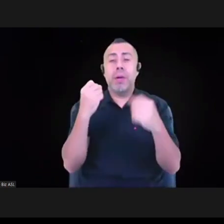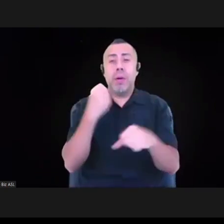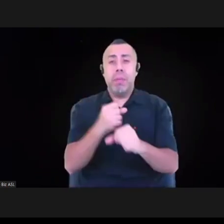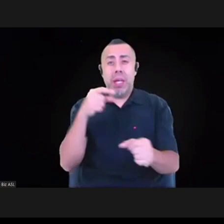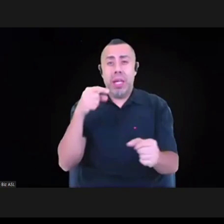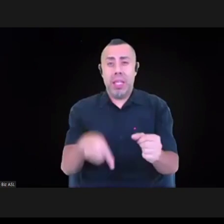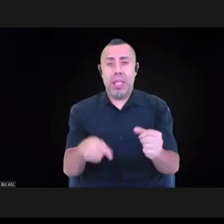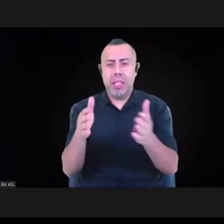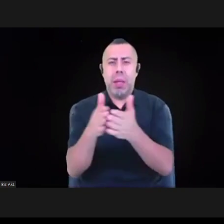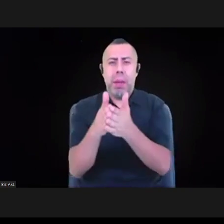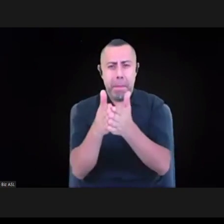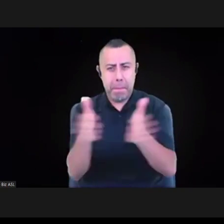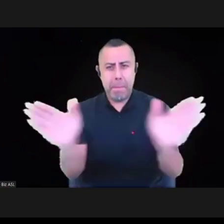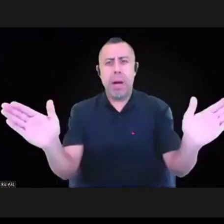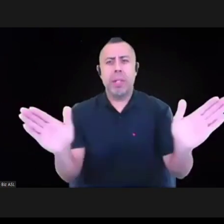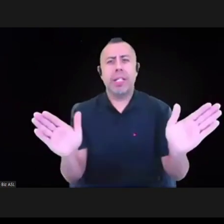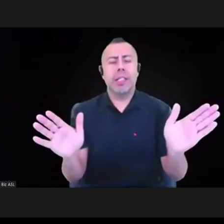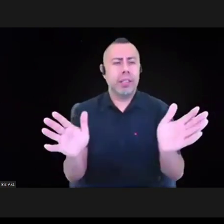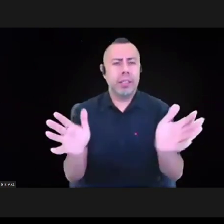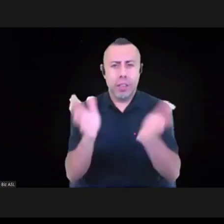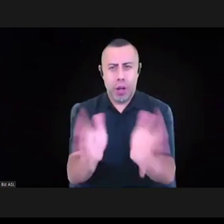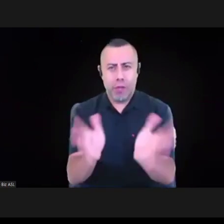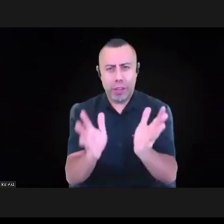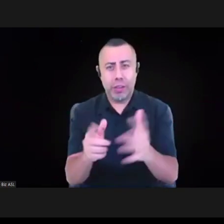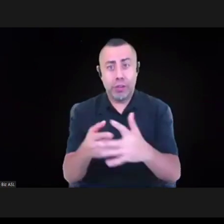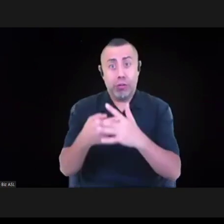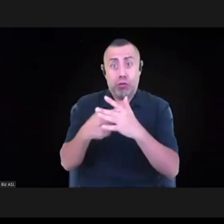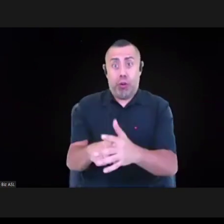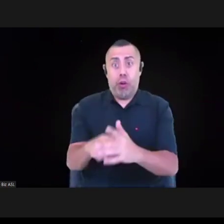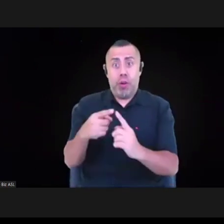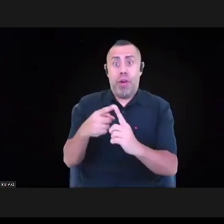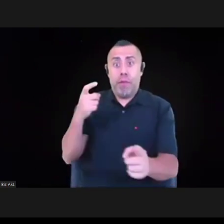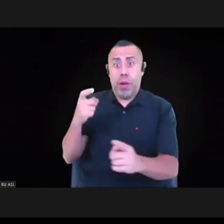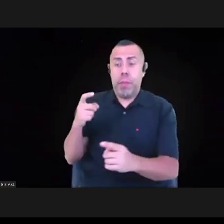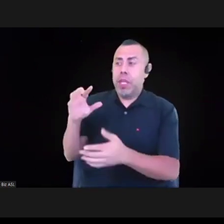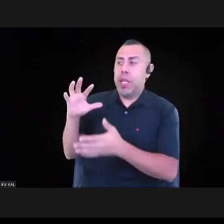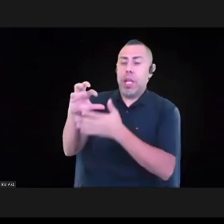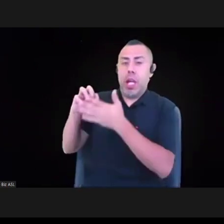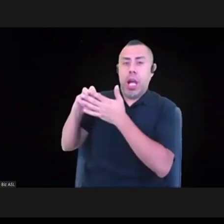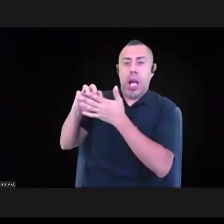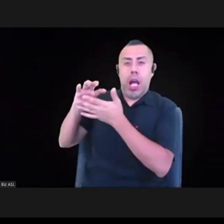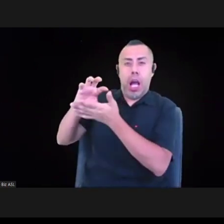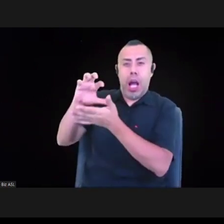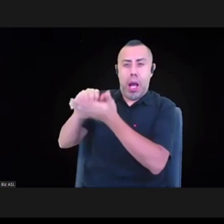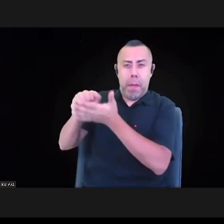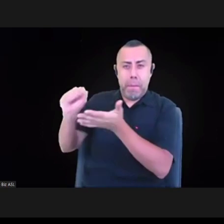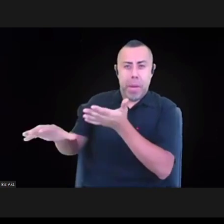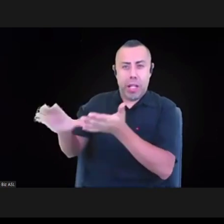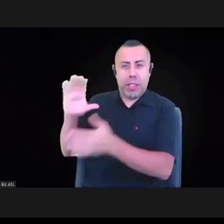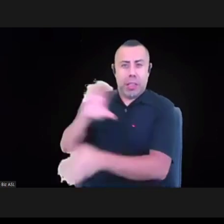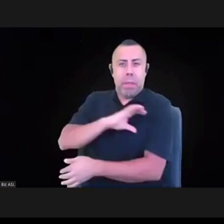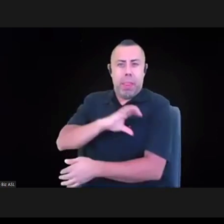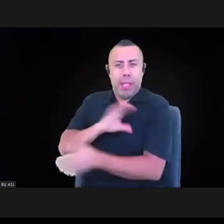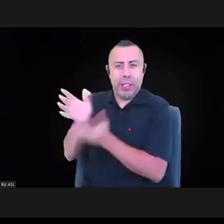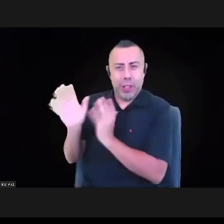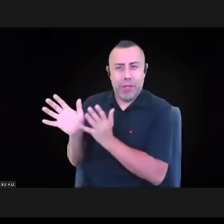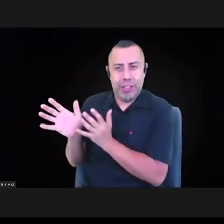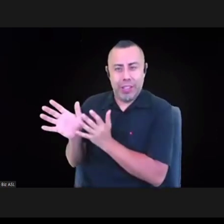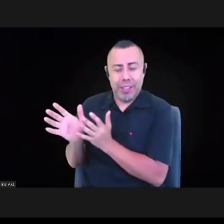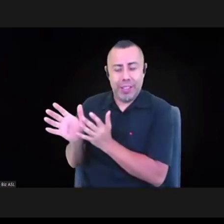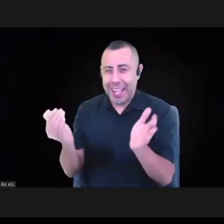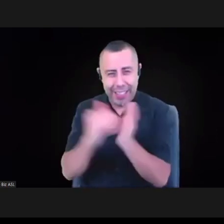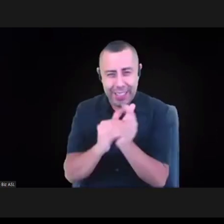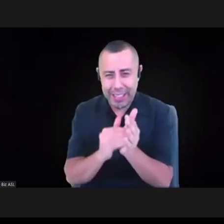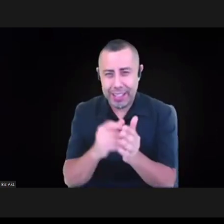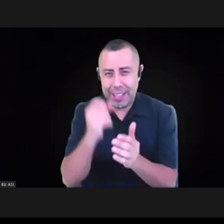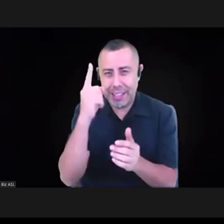abolished police discussion, which I think has really been inspiring to see, again, this idea of like, in a crisis, people pick up the